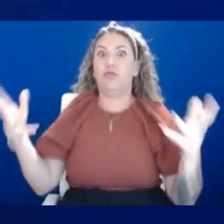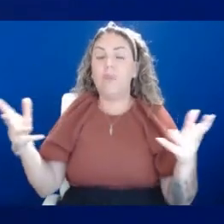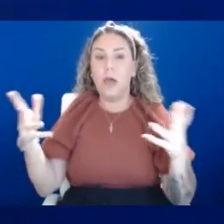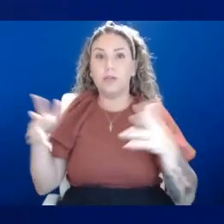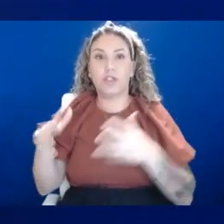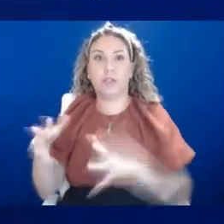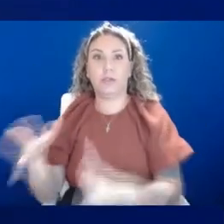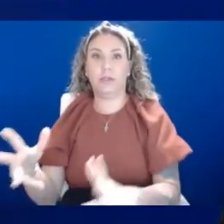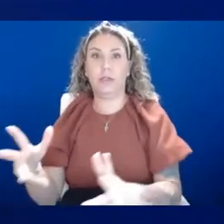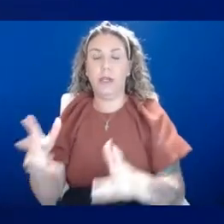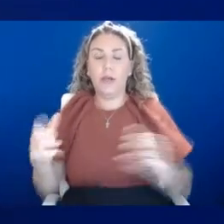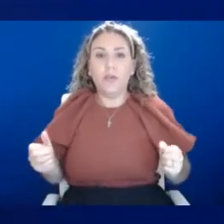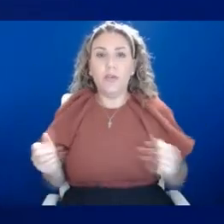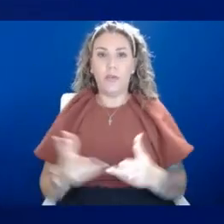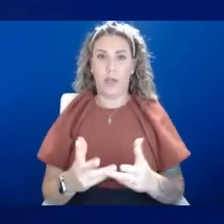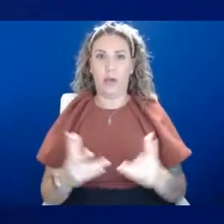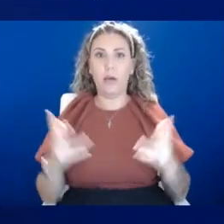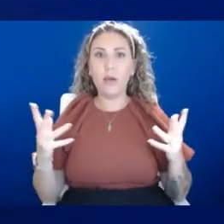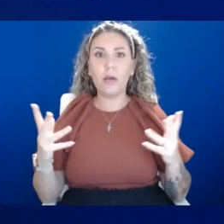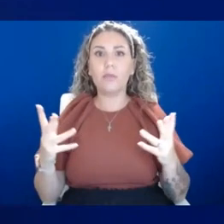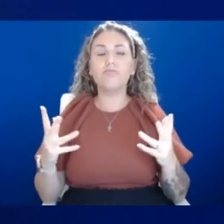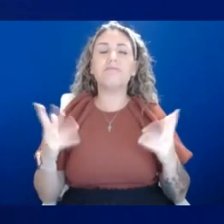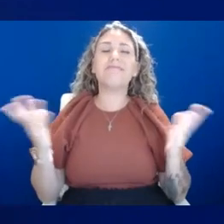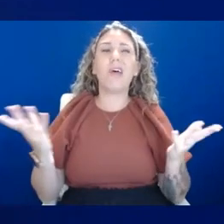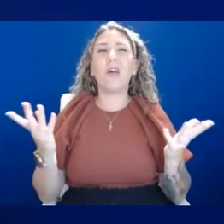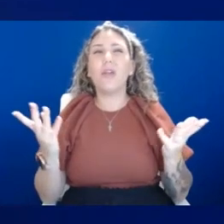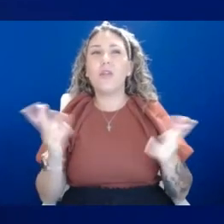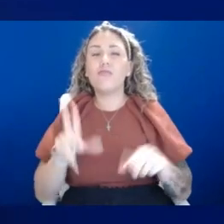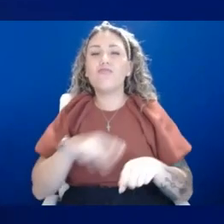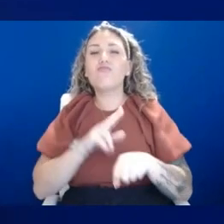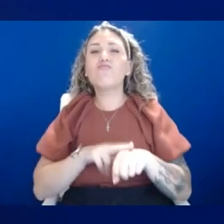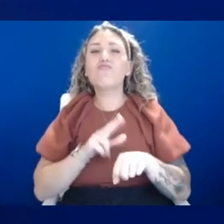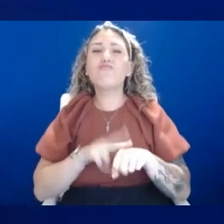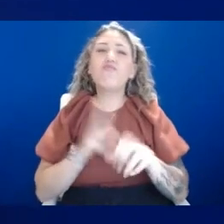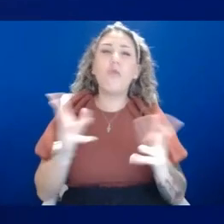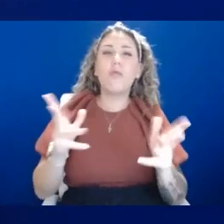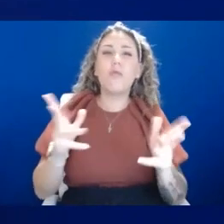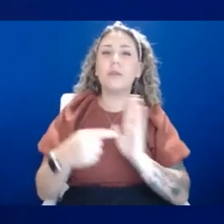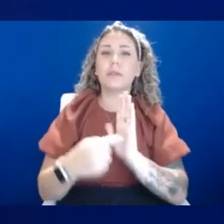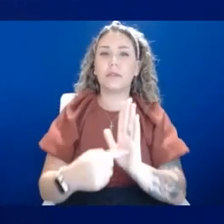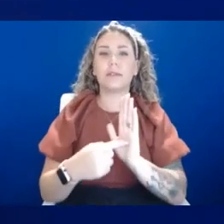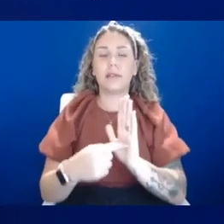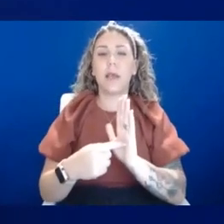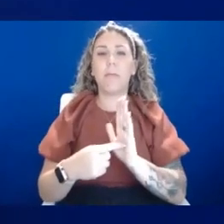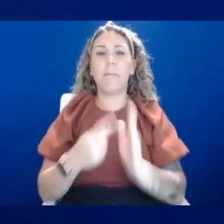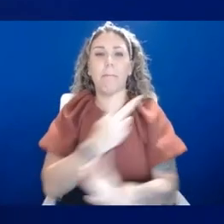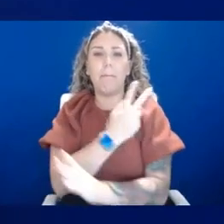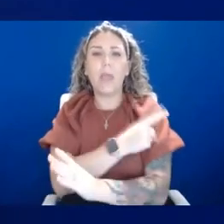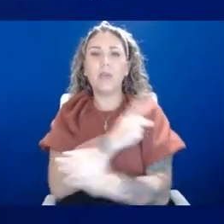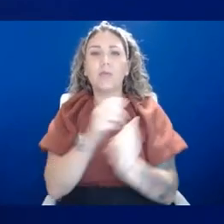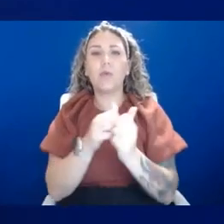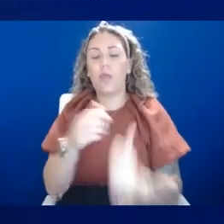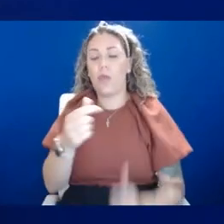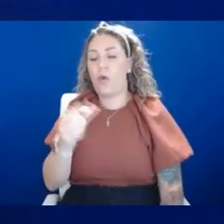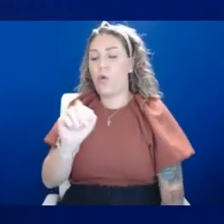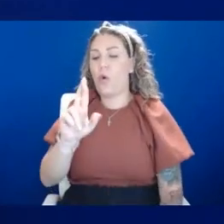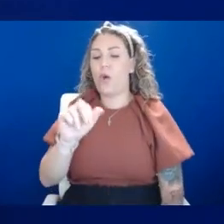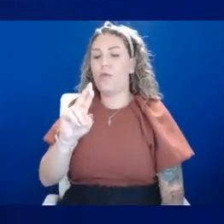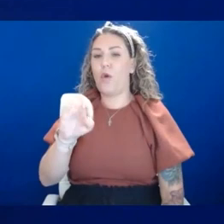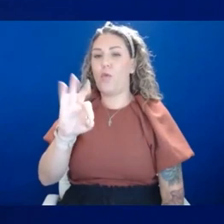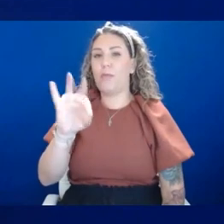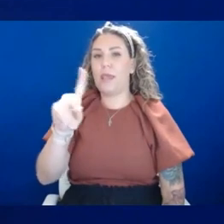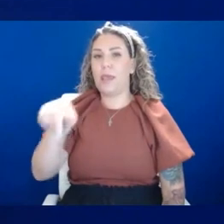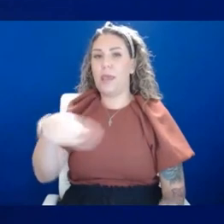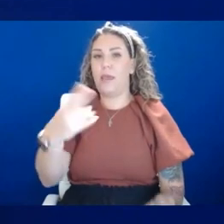fear. The classic example in psychiatry is a patient with agoraphobia who never leaves their house because they're so anxious about the world. And so a